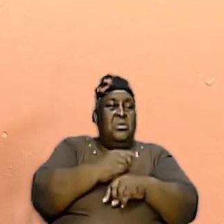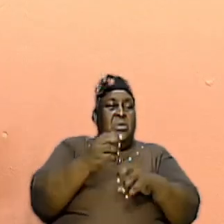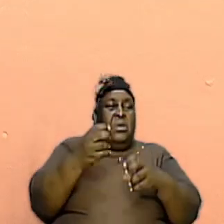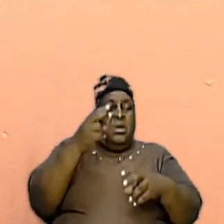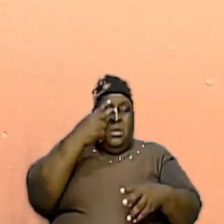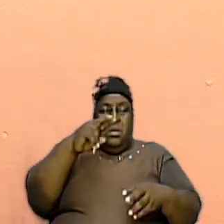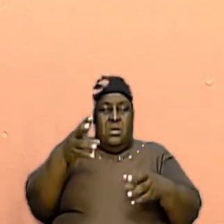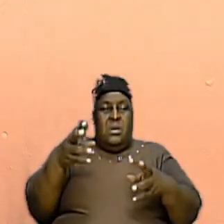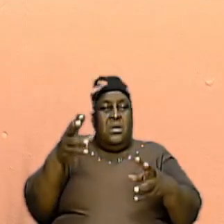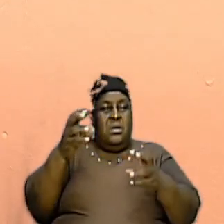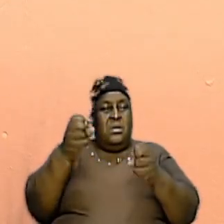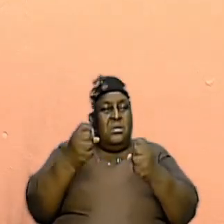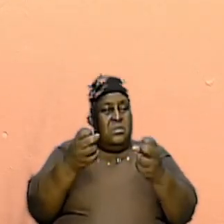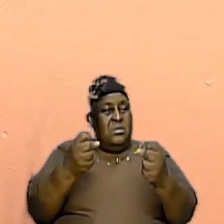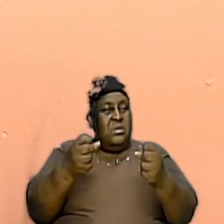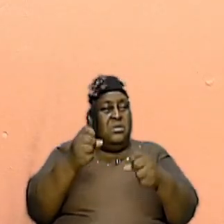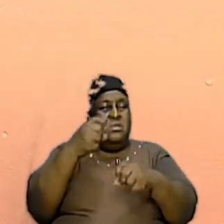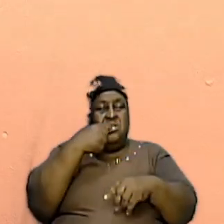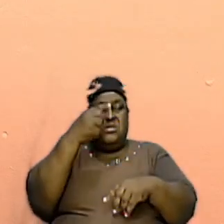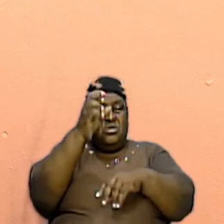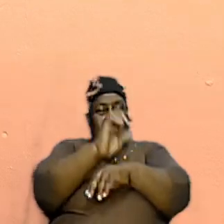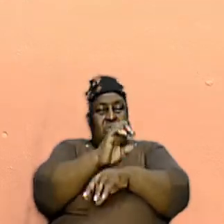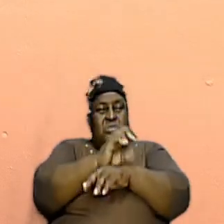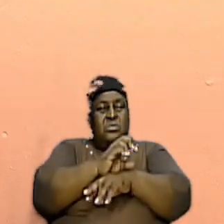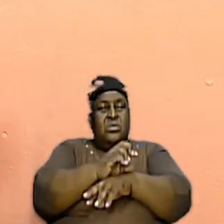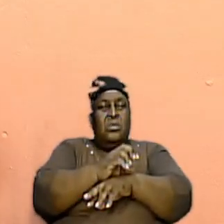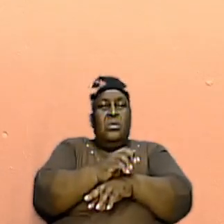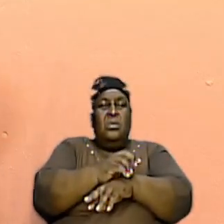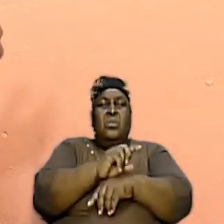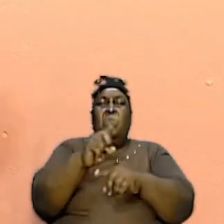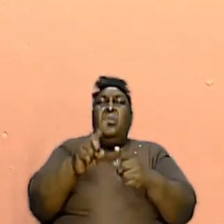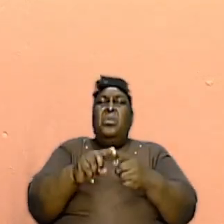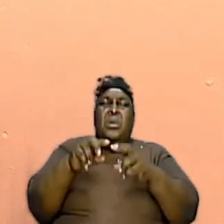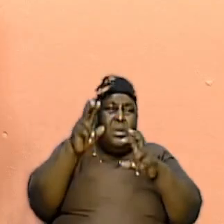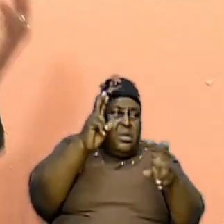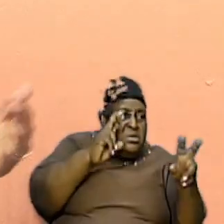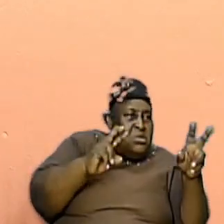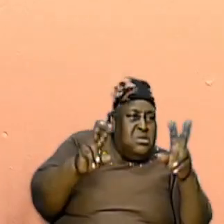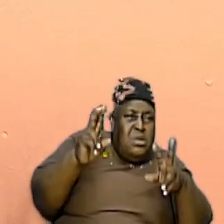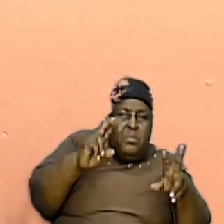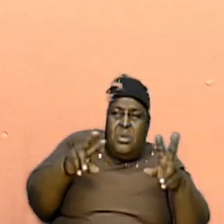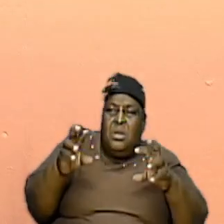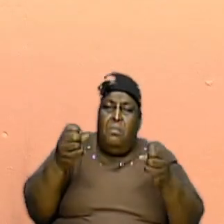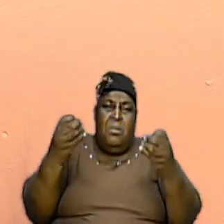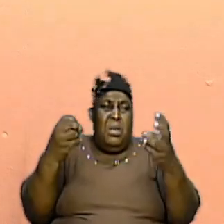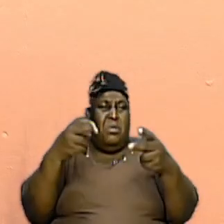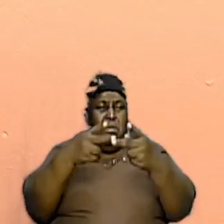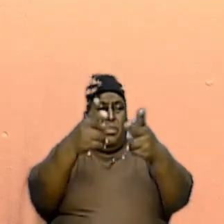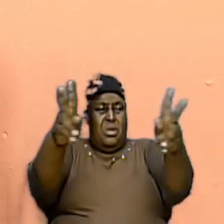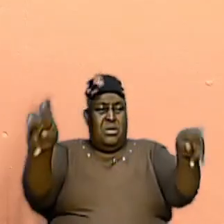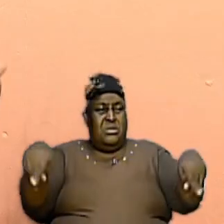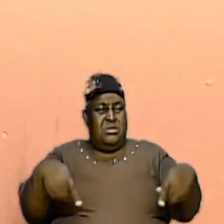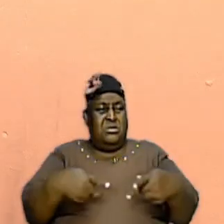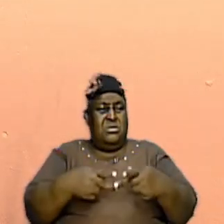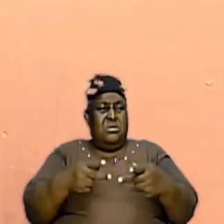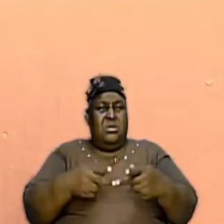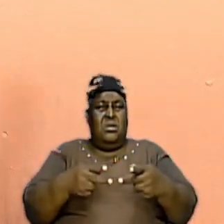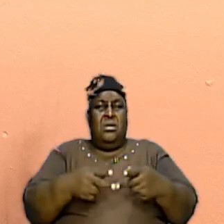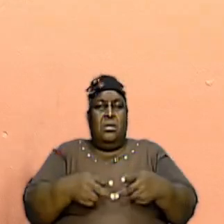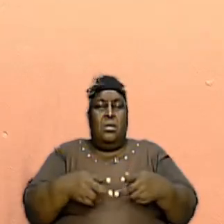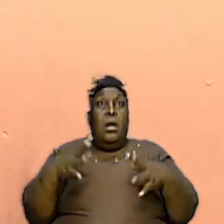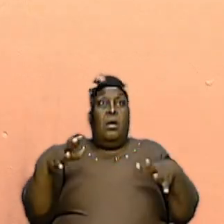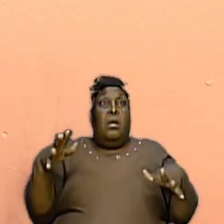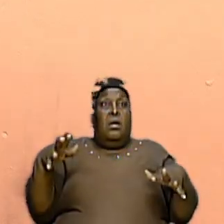church. But then when we examine what is called church in many places, we are appalled. We are